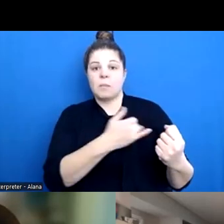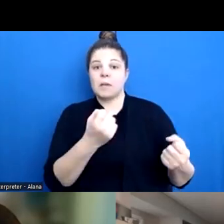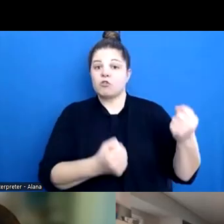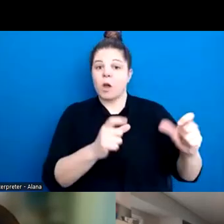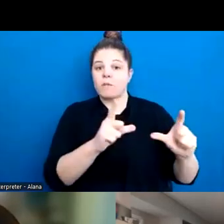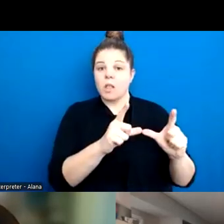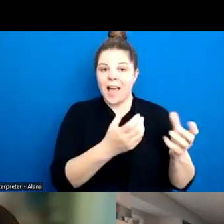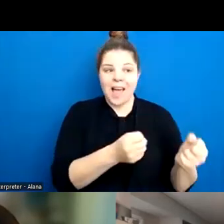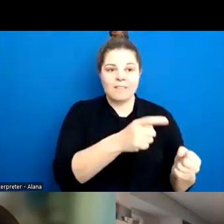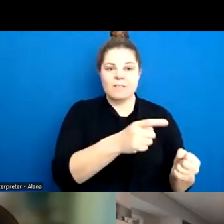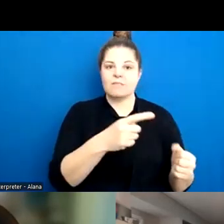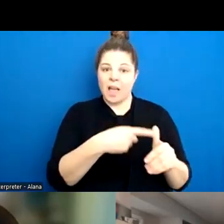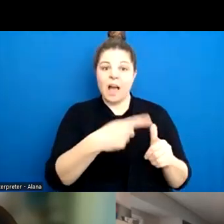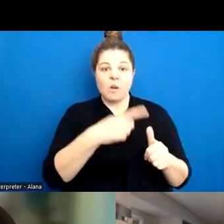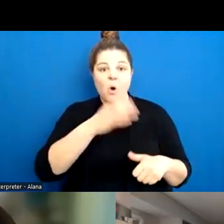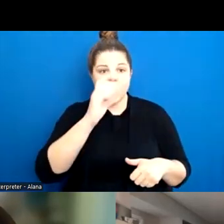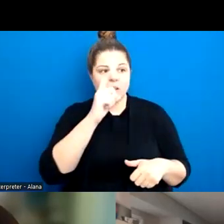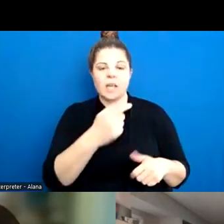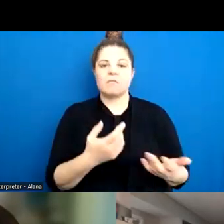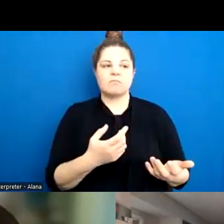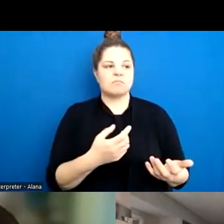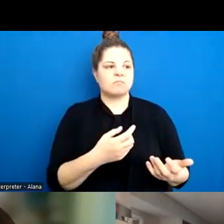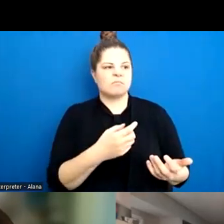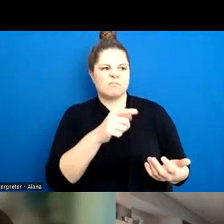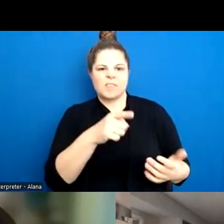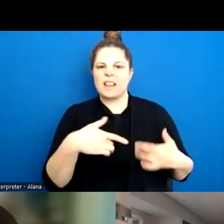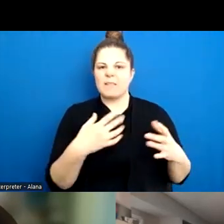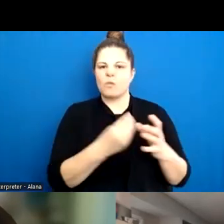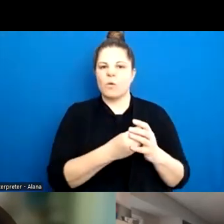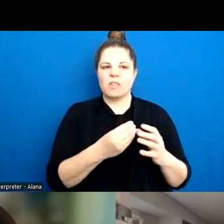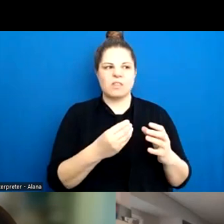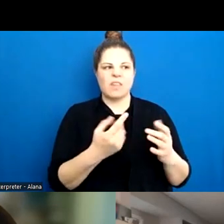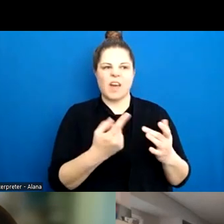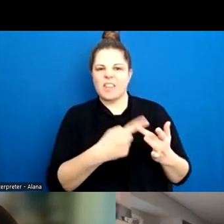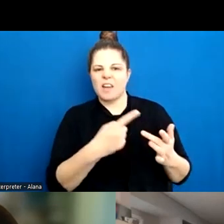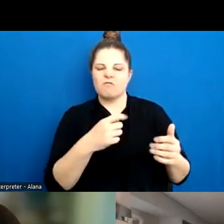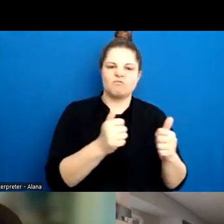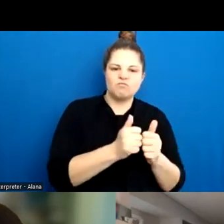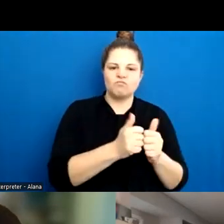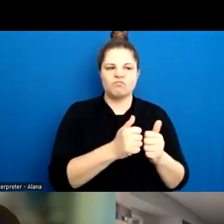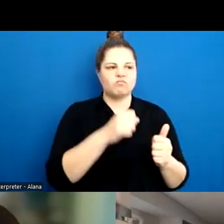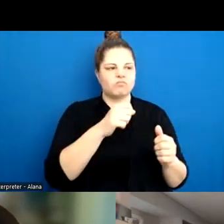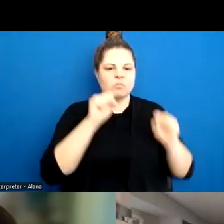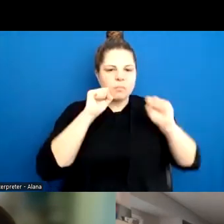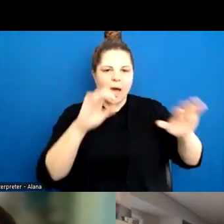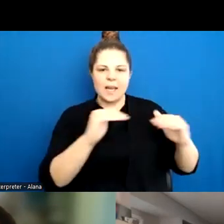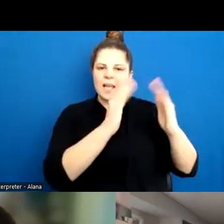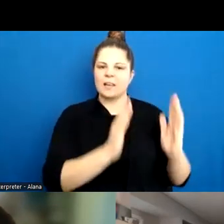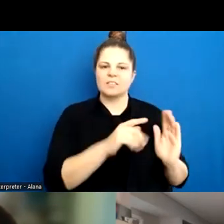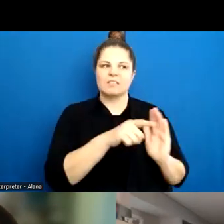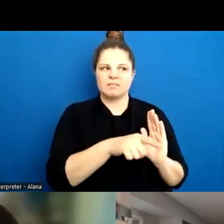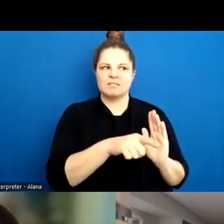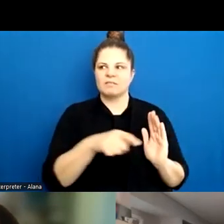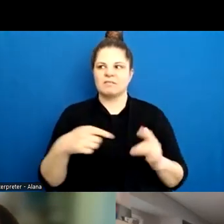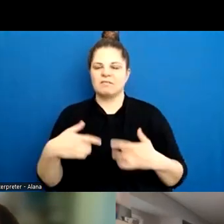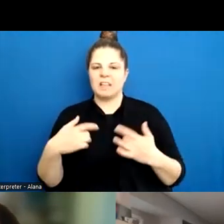alcohol, he might have three or four friends in the same house where the party's happening, and you feel very conscious of a certain